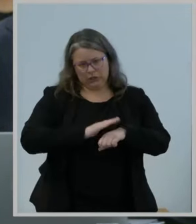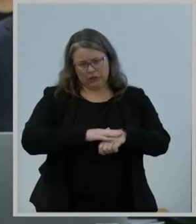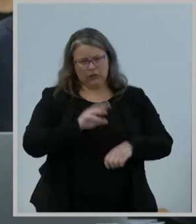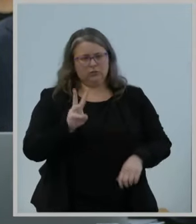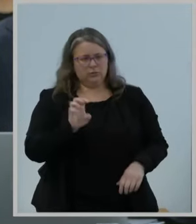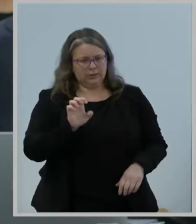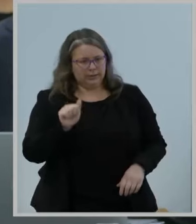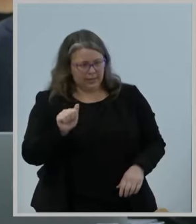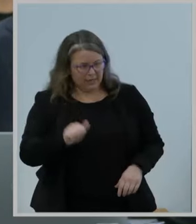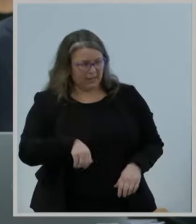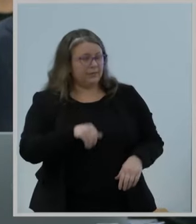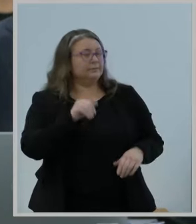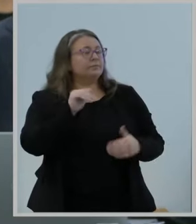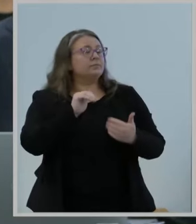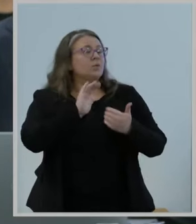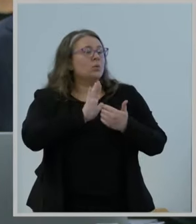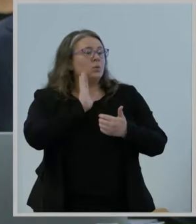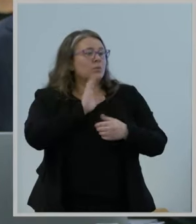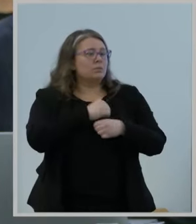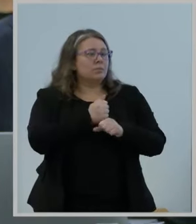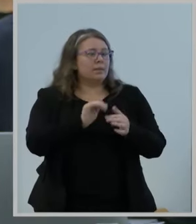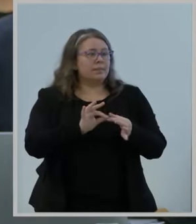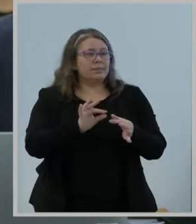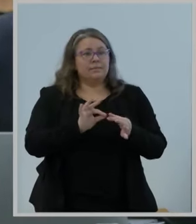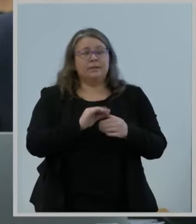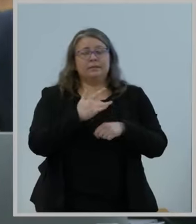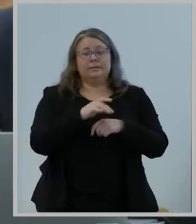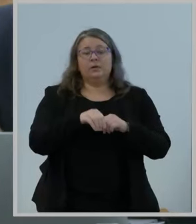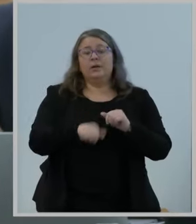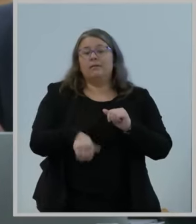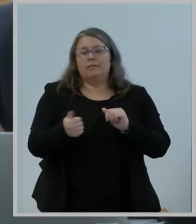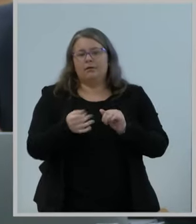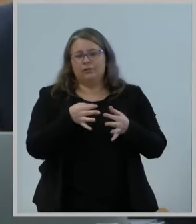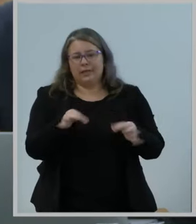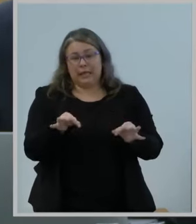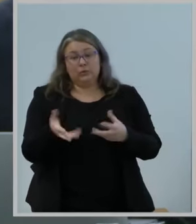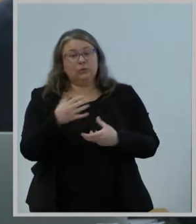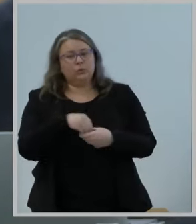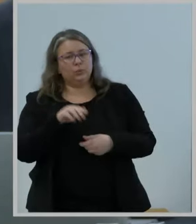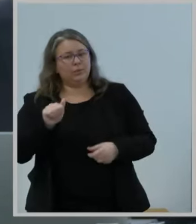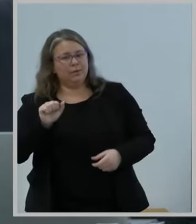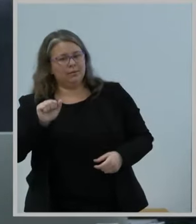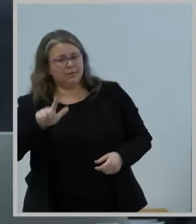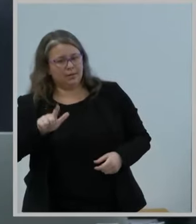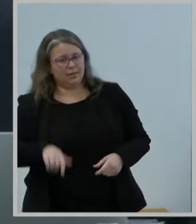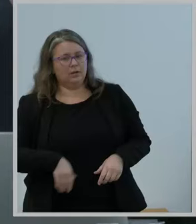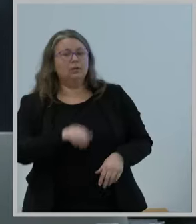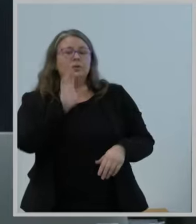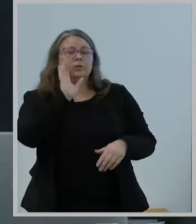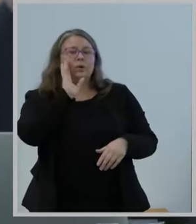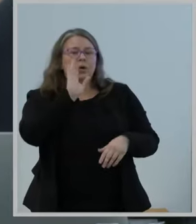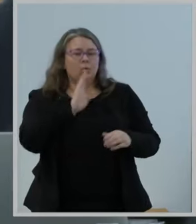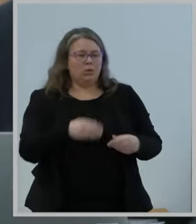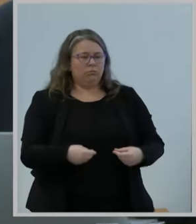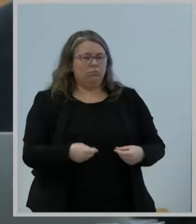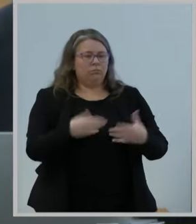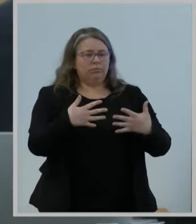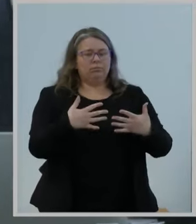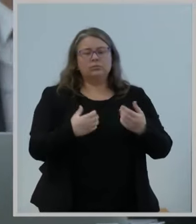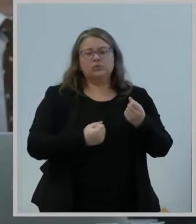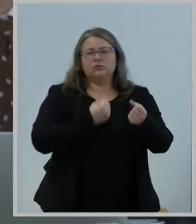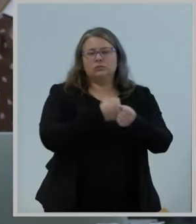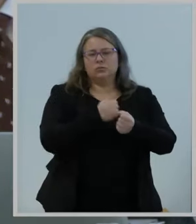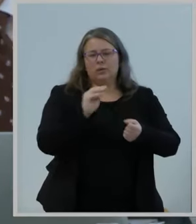available in additional languages including American Sign Language, supporting maps that show the location of an emergency,